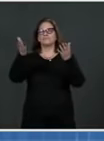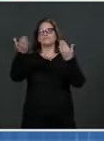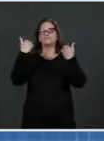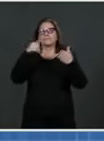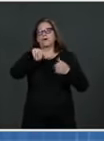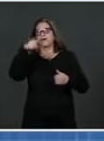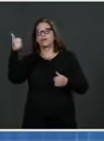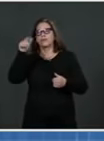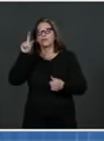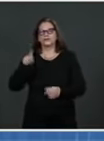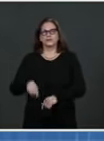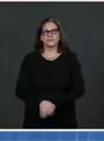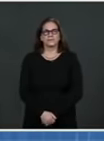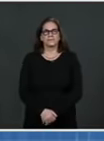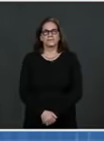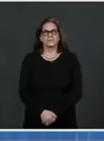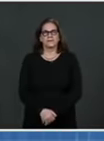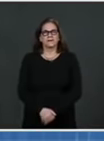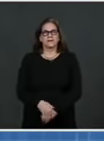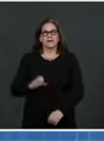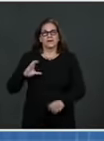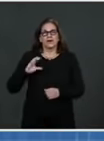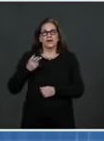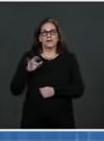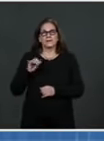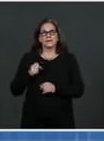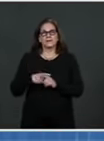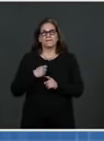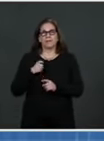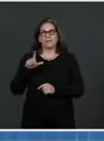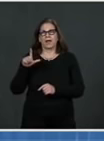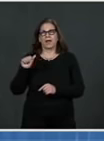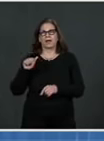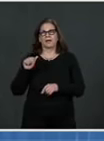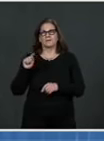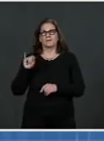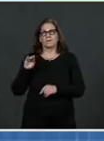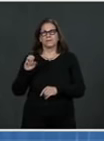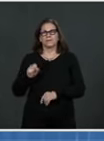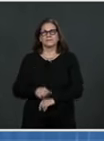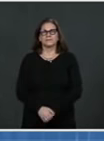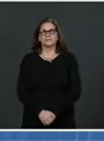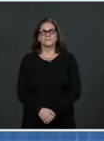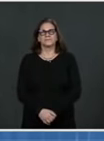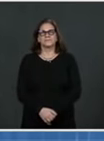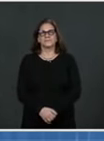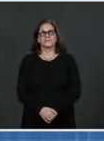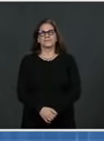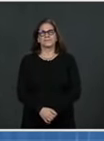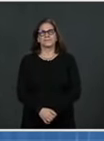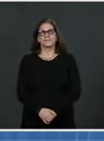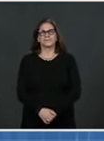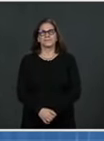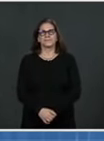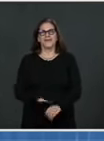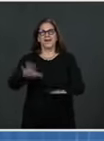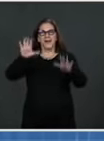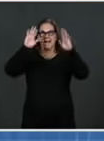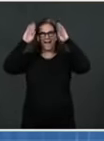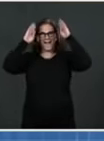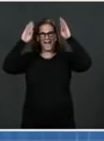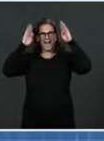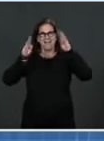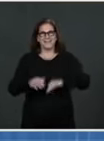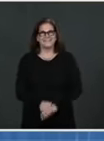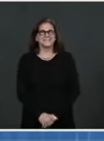Next, we'll go to Chris Majerian at the Los Angeles Times. Chris Majerian. Hi, everybody. I wanted to see if you can